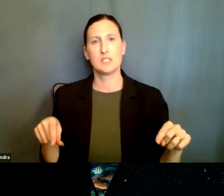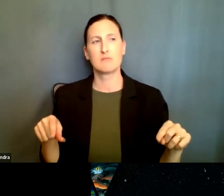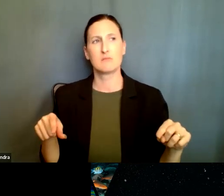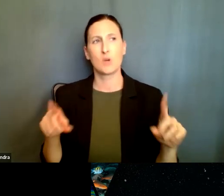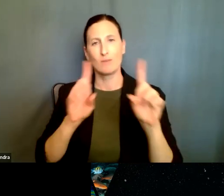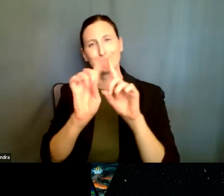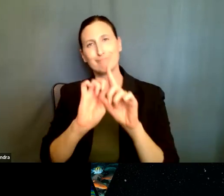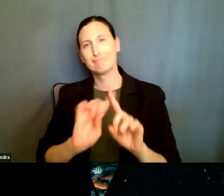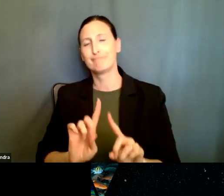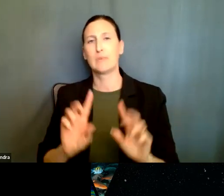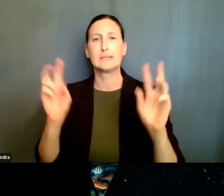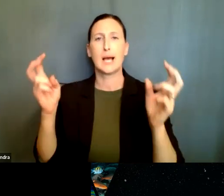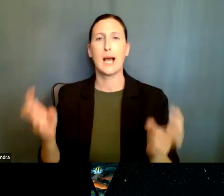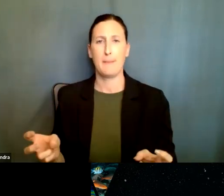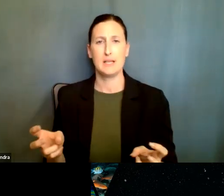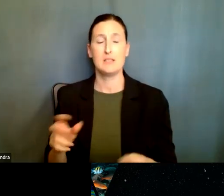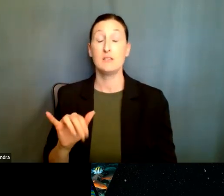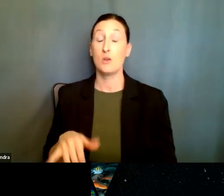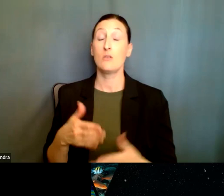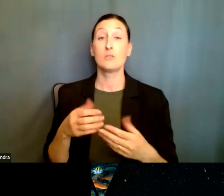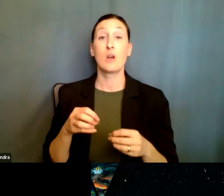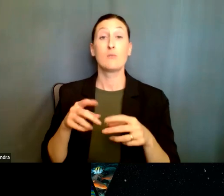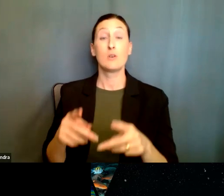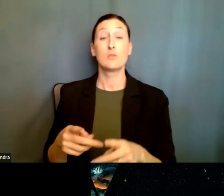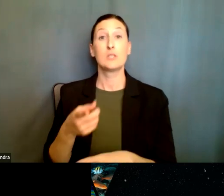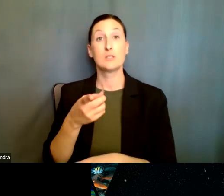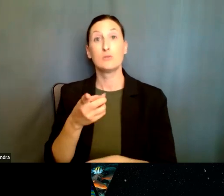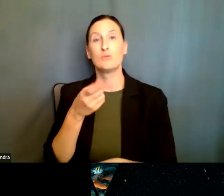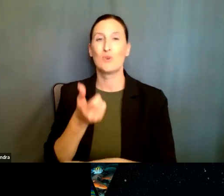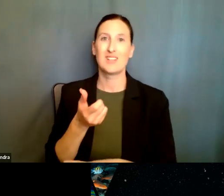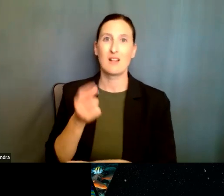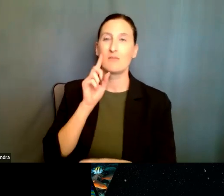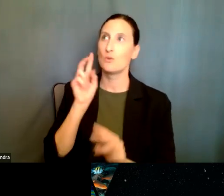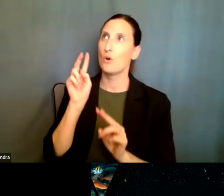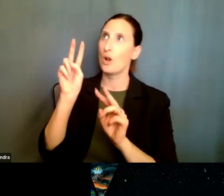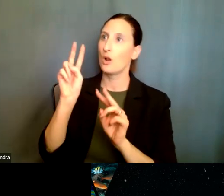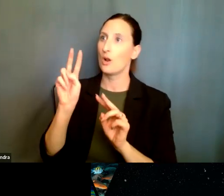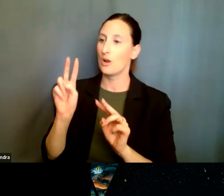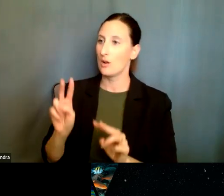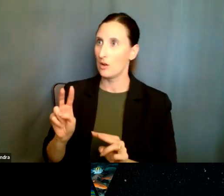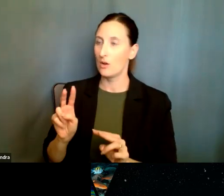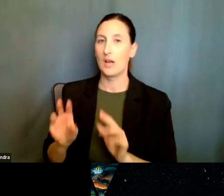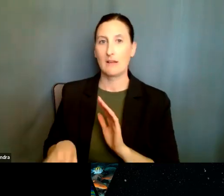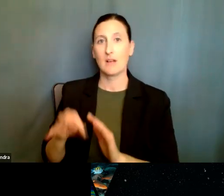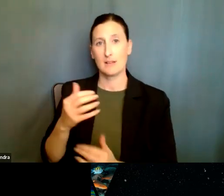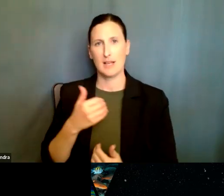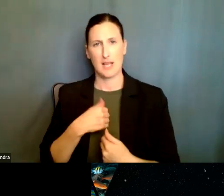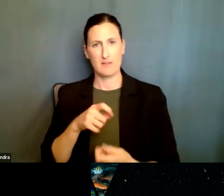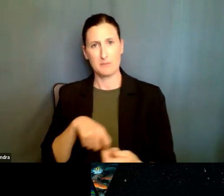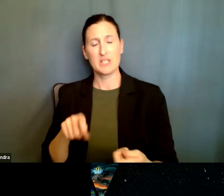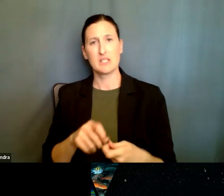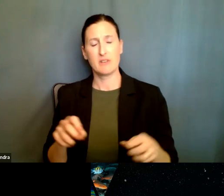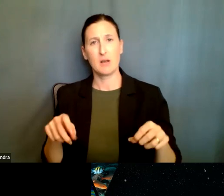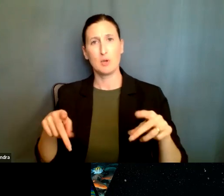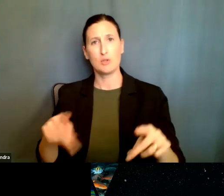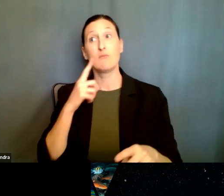But so in general, those are opportunities. You have to, um, look them up. Um, and there are specific opportunities in specific research